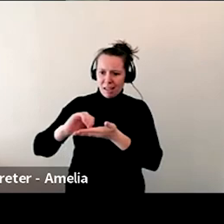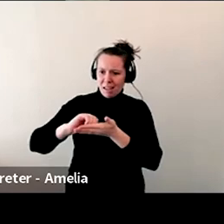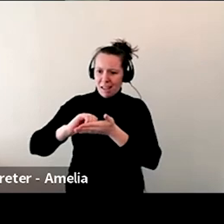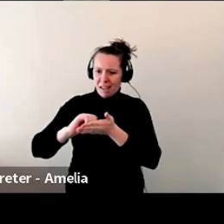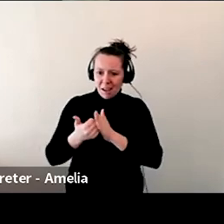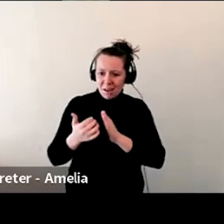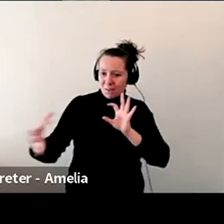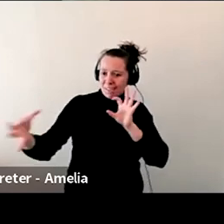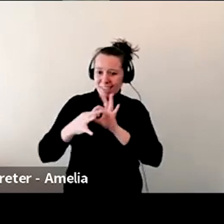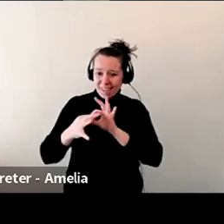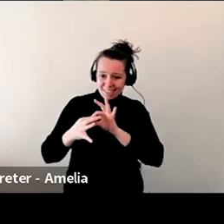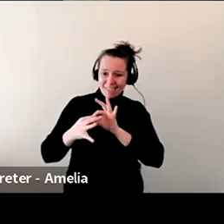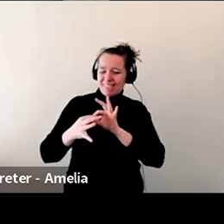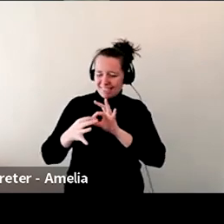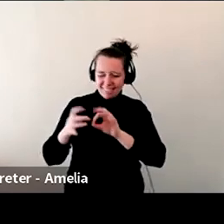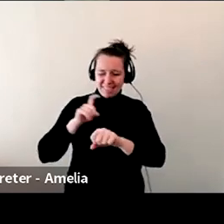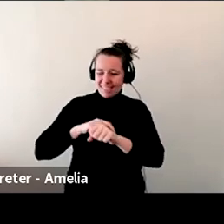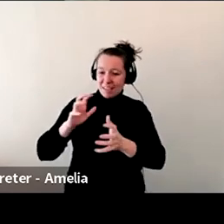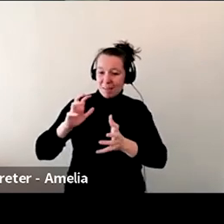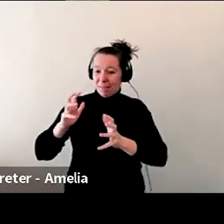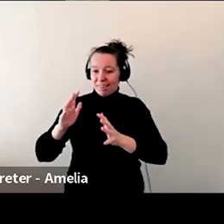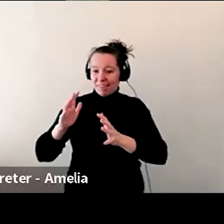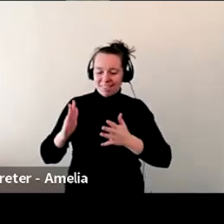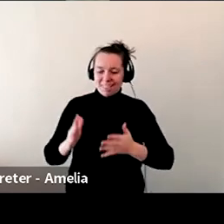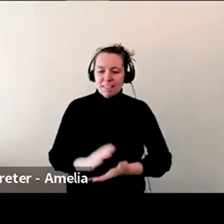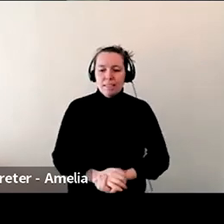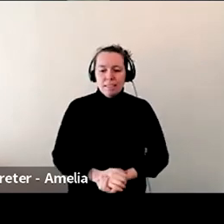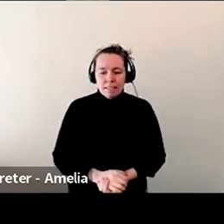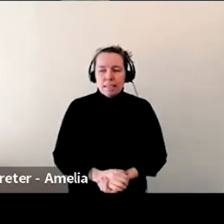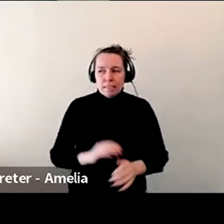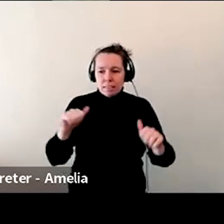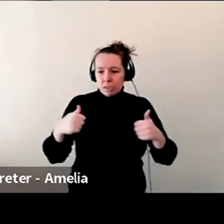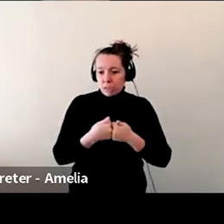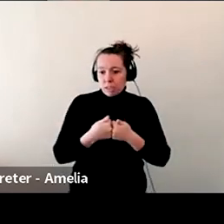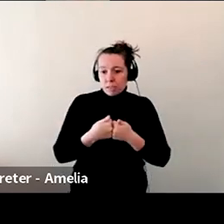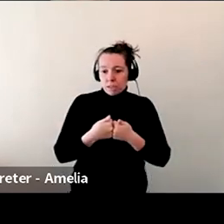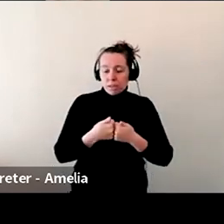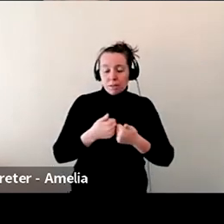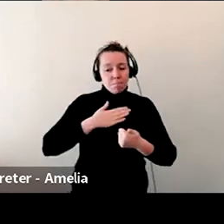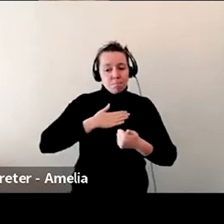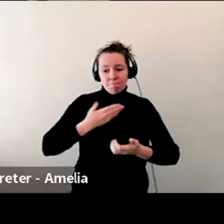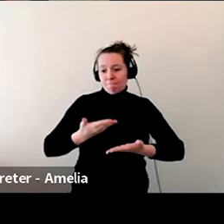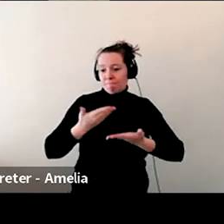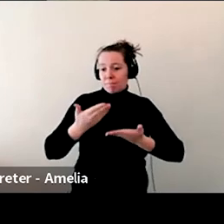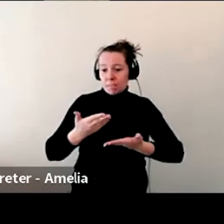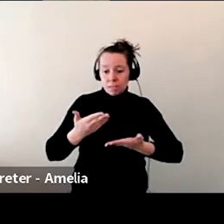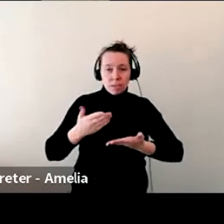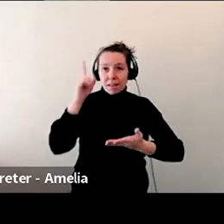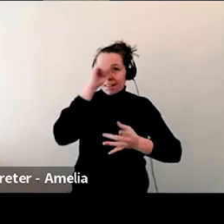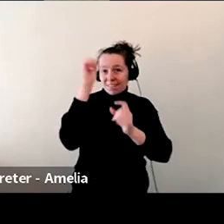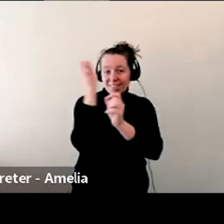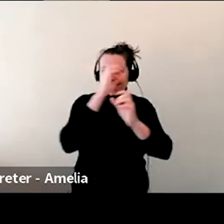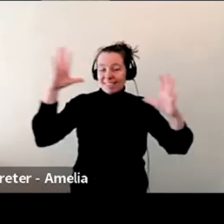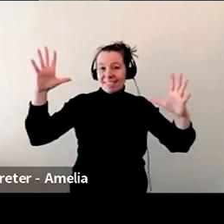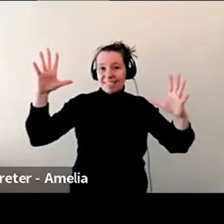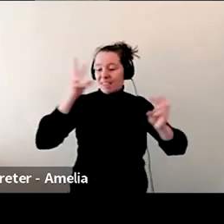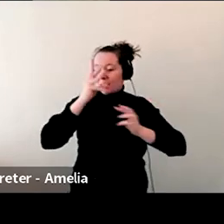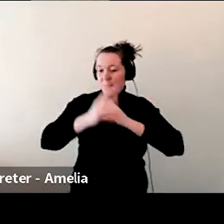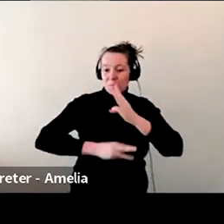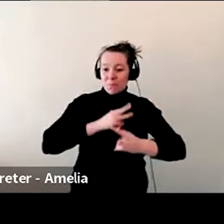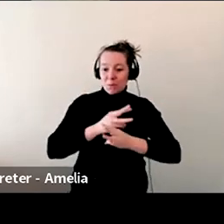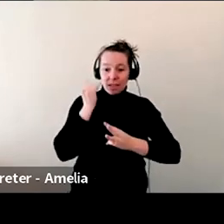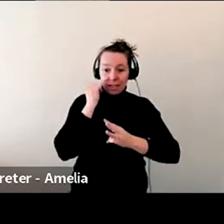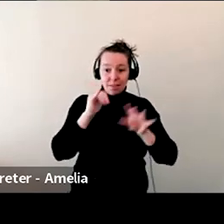talk can be a real thing. Um, but yeah, I think, I mean, in an ideal world, it would be great if the system